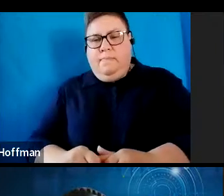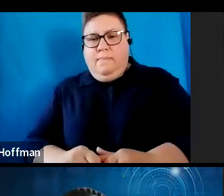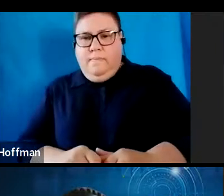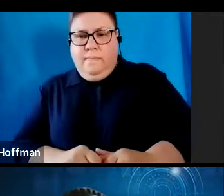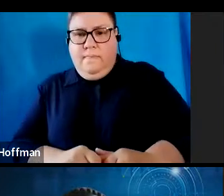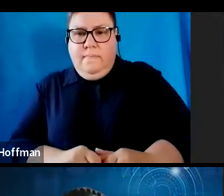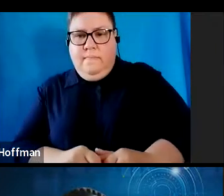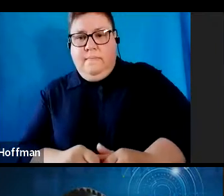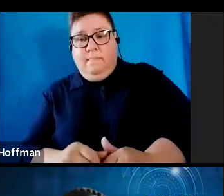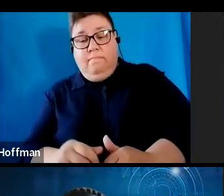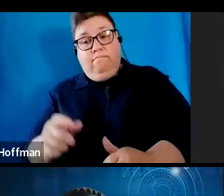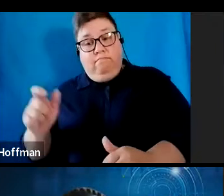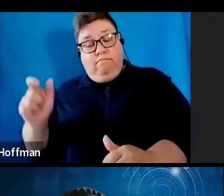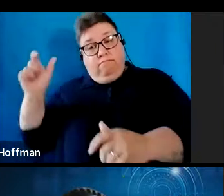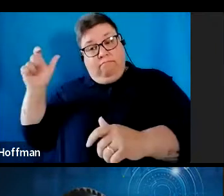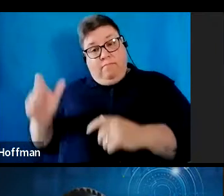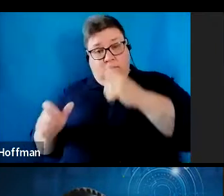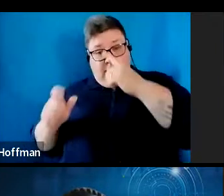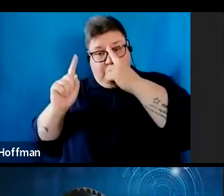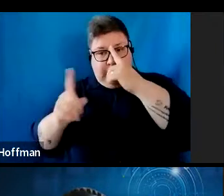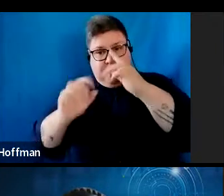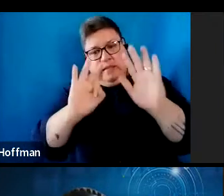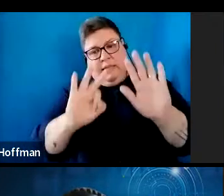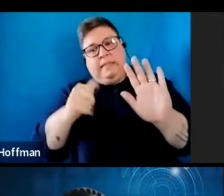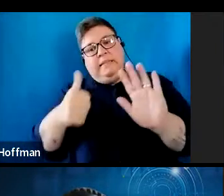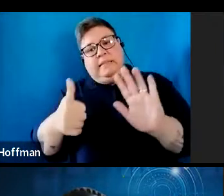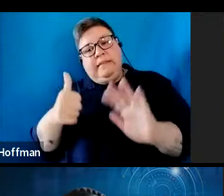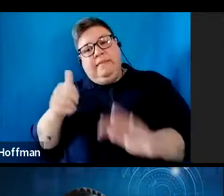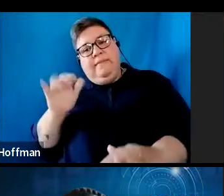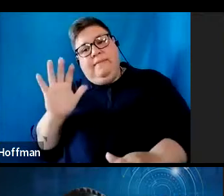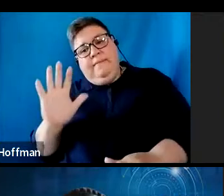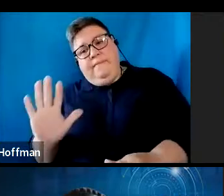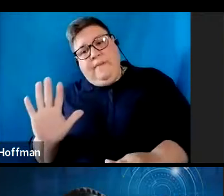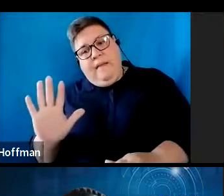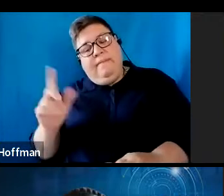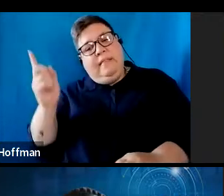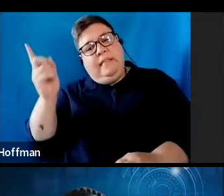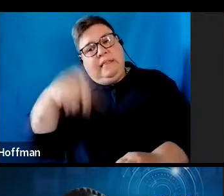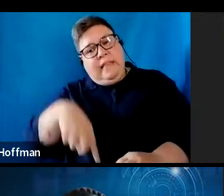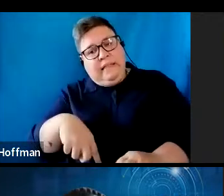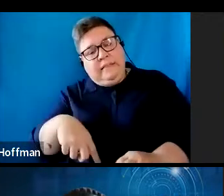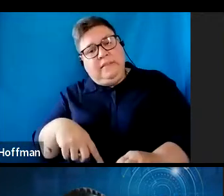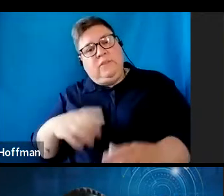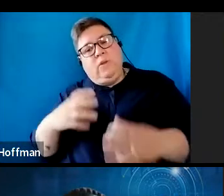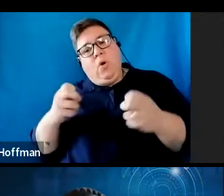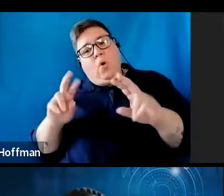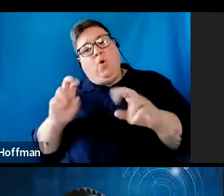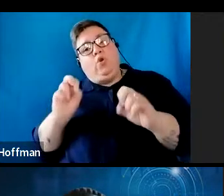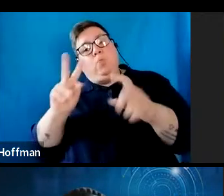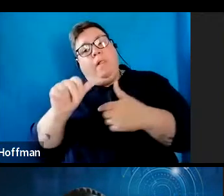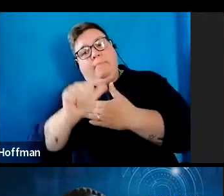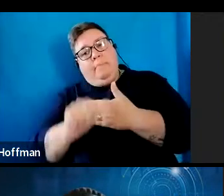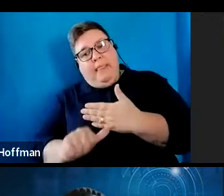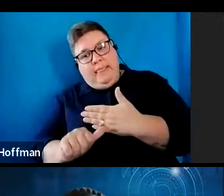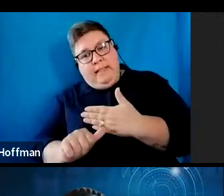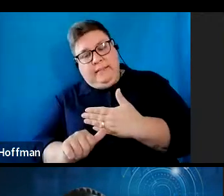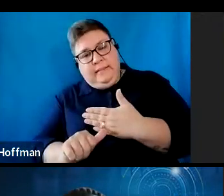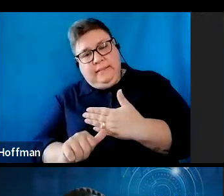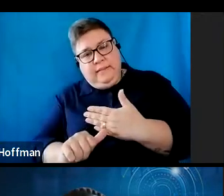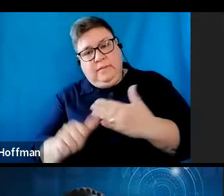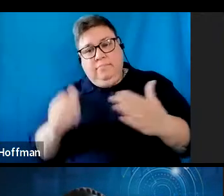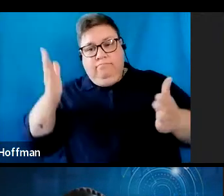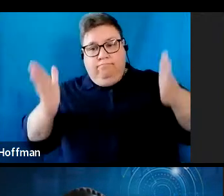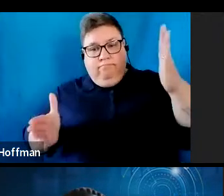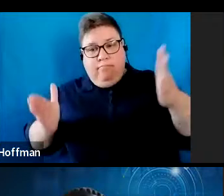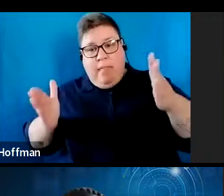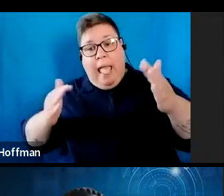source period must be 365 or 360 days, or at least 12 months. The period cannot be less than